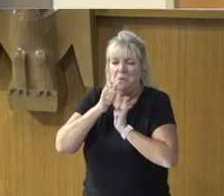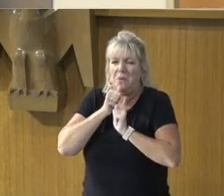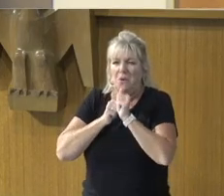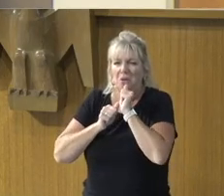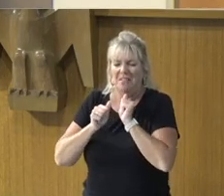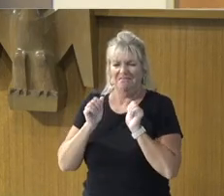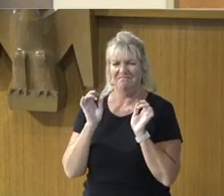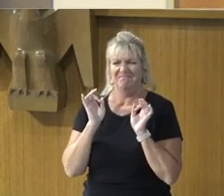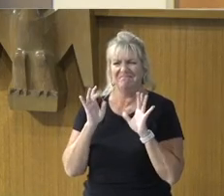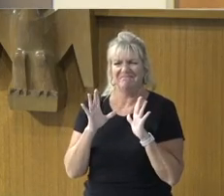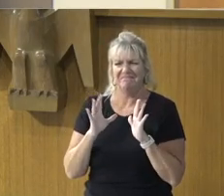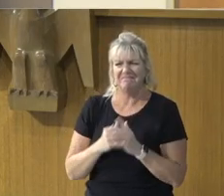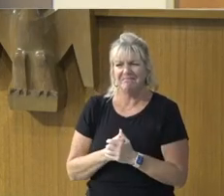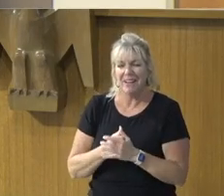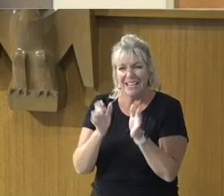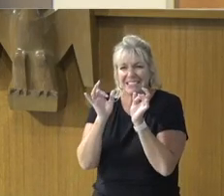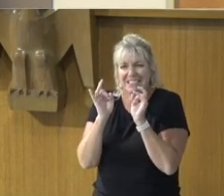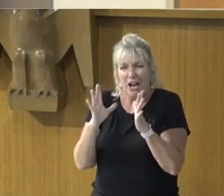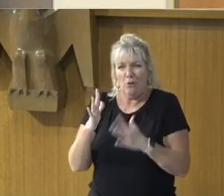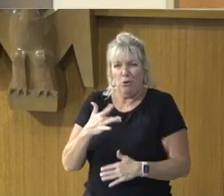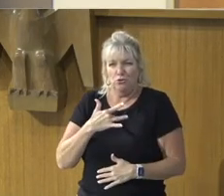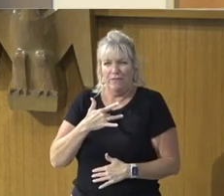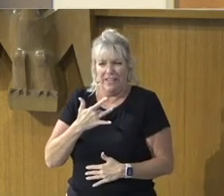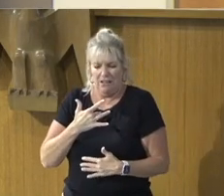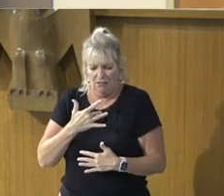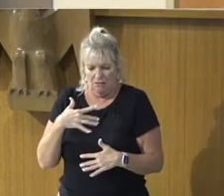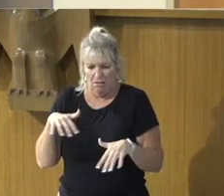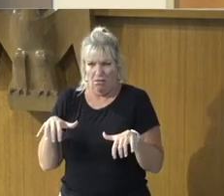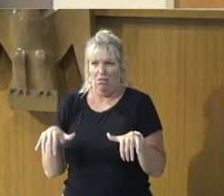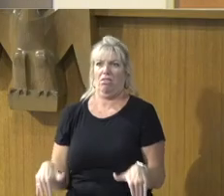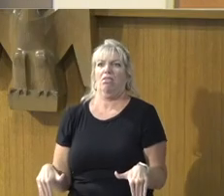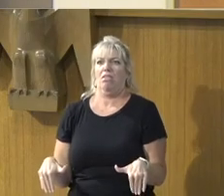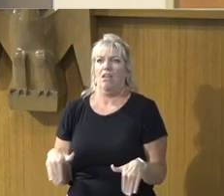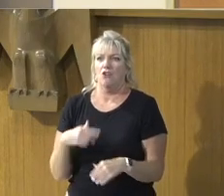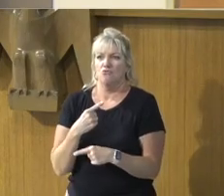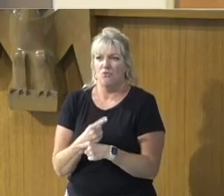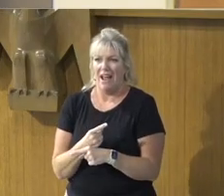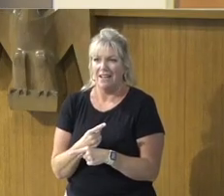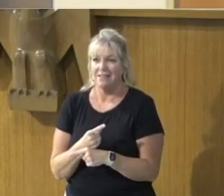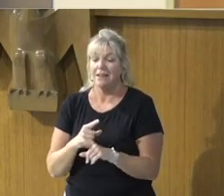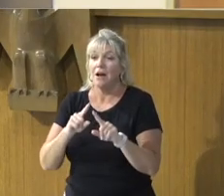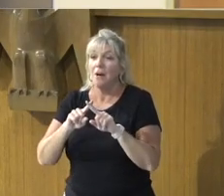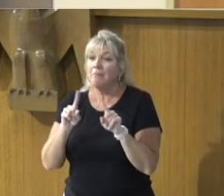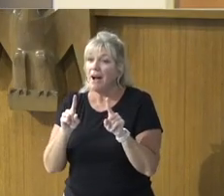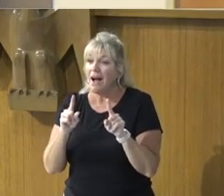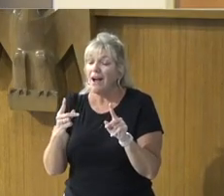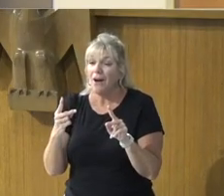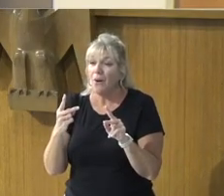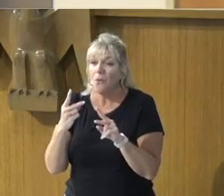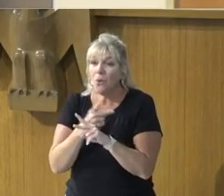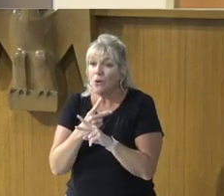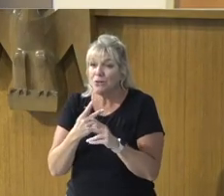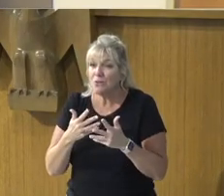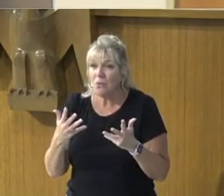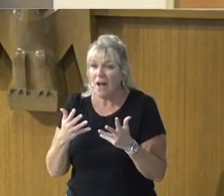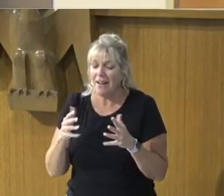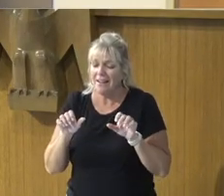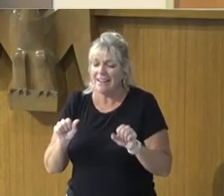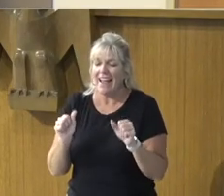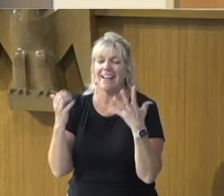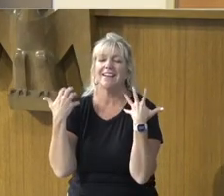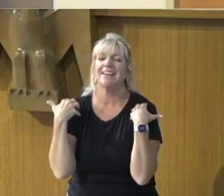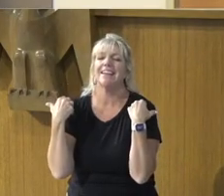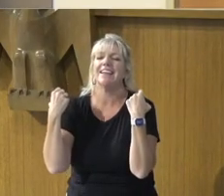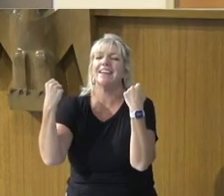To be paralyzed, As any of us may be, But worse, To be healed, As Jesus invites us to be,